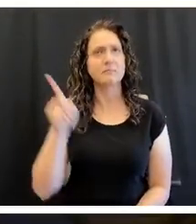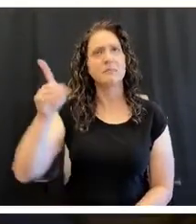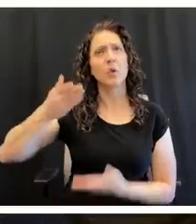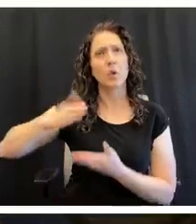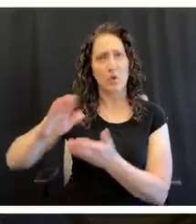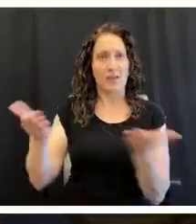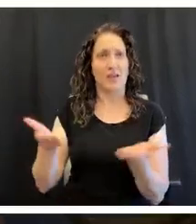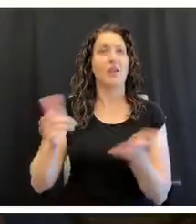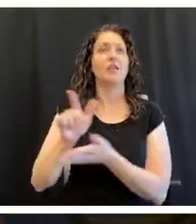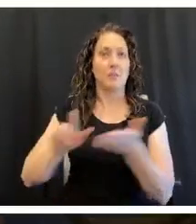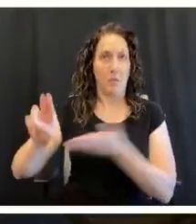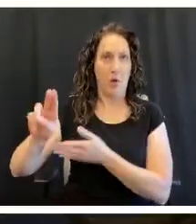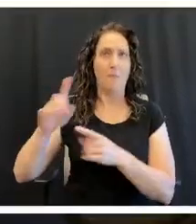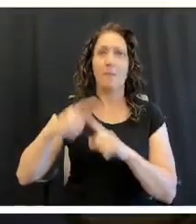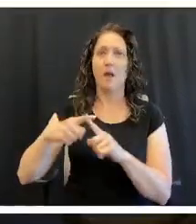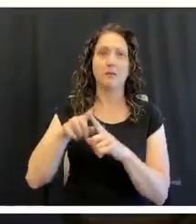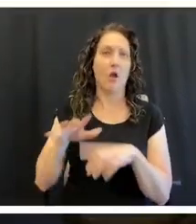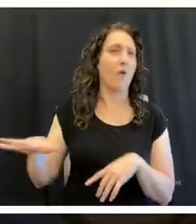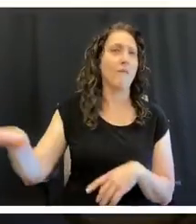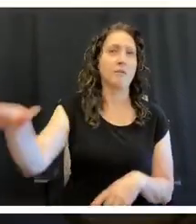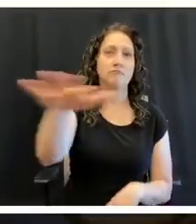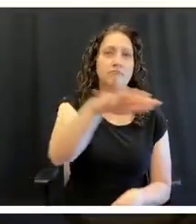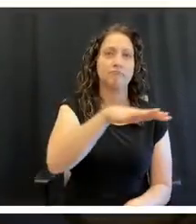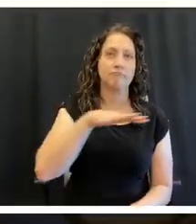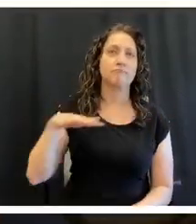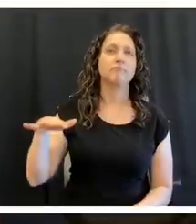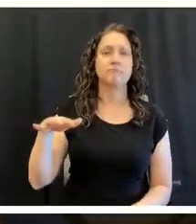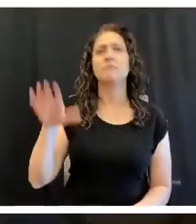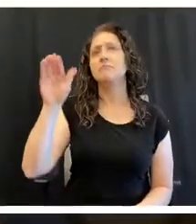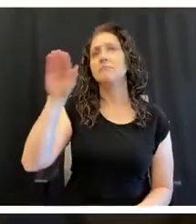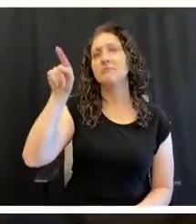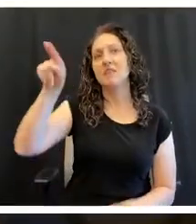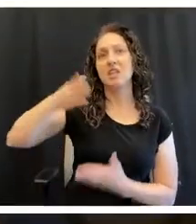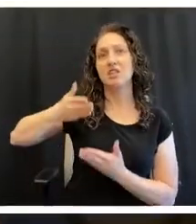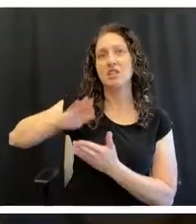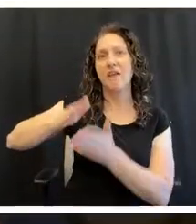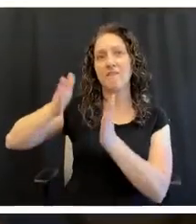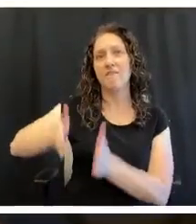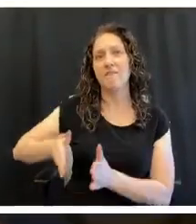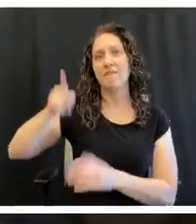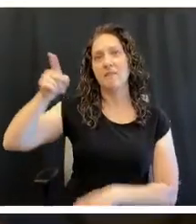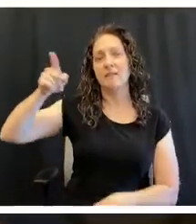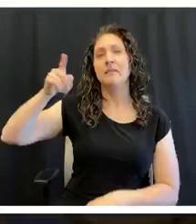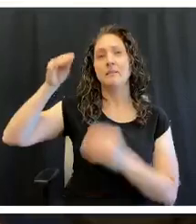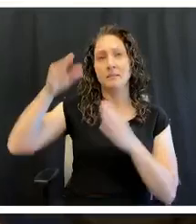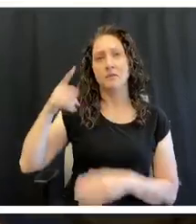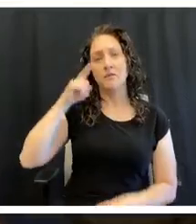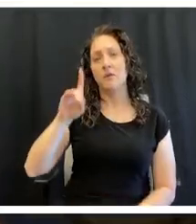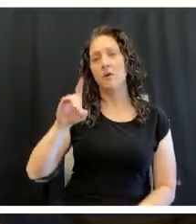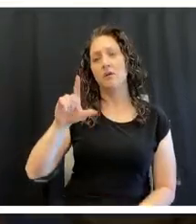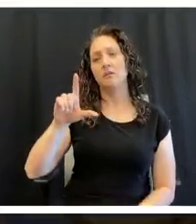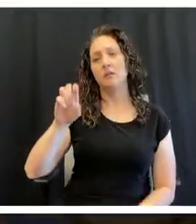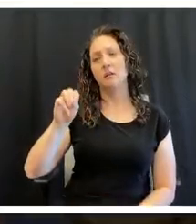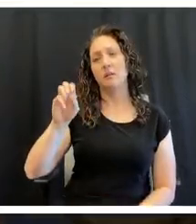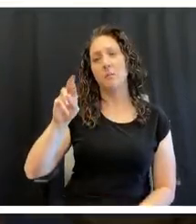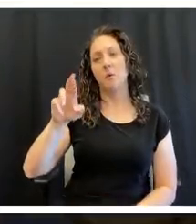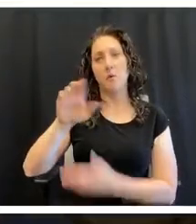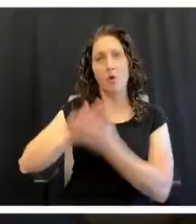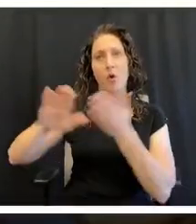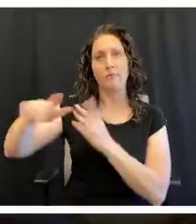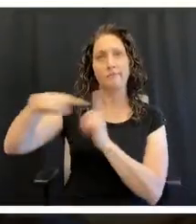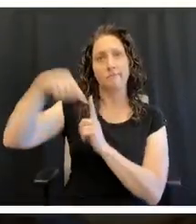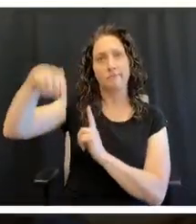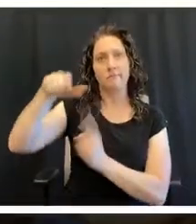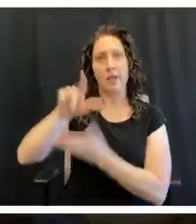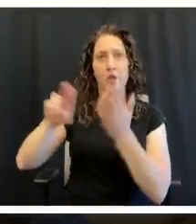and all over the place. Chef is an instructor at Delmar College and Lamar University and has been